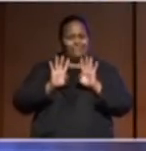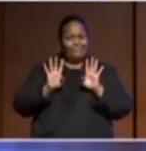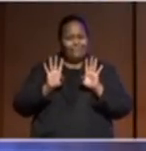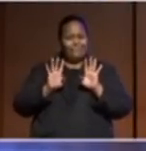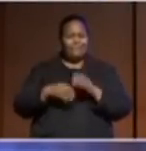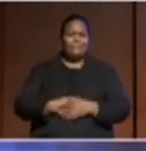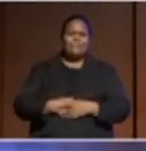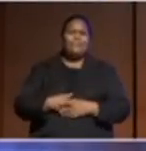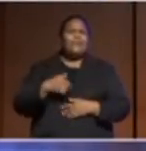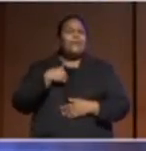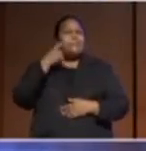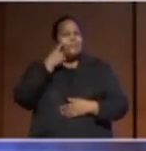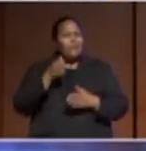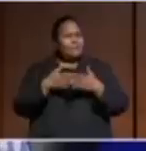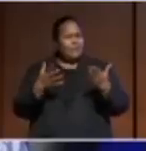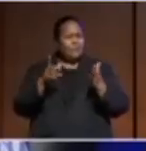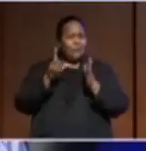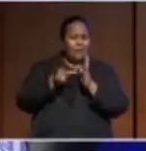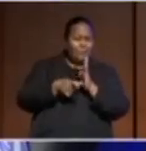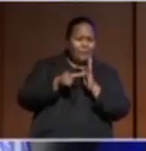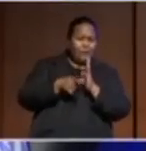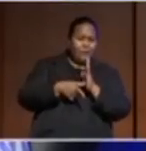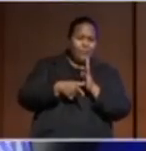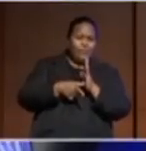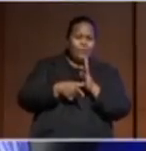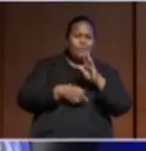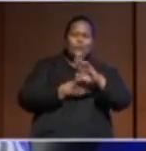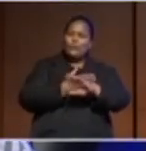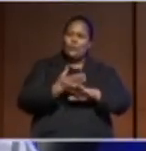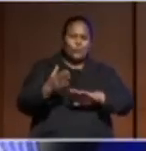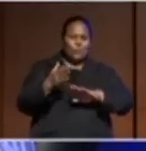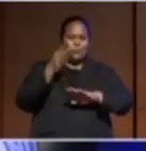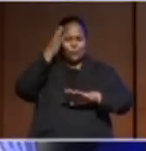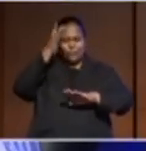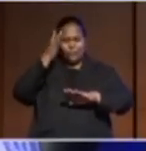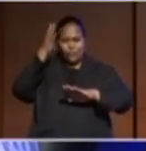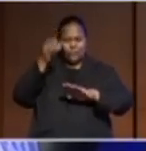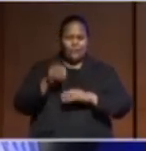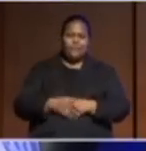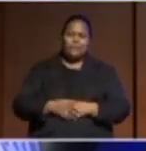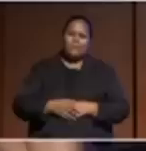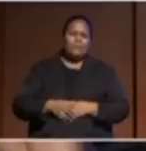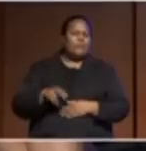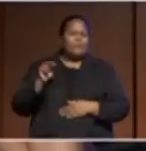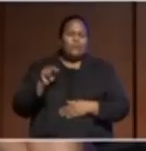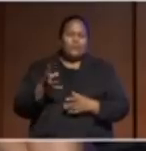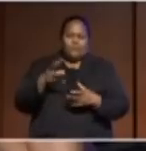a period of, you know, real reflection. Have we been doing the right thing?